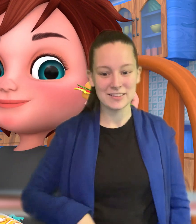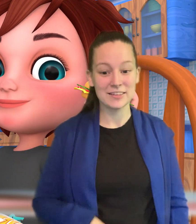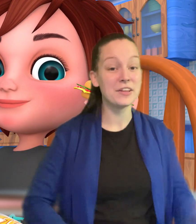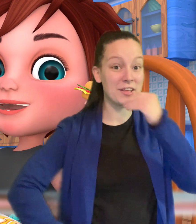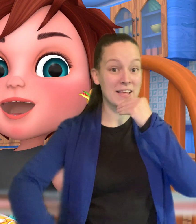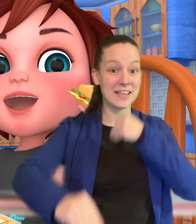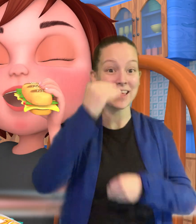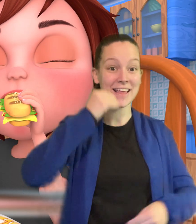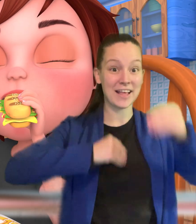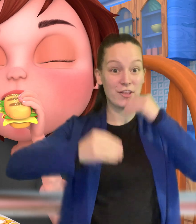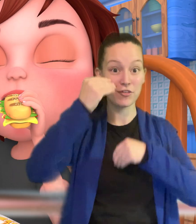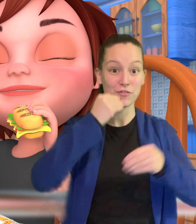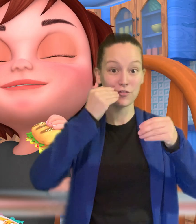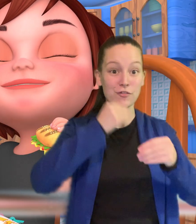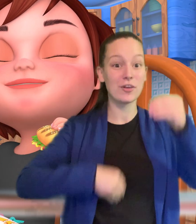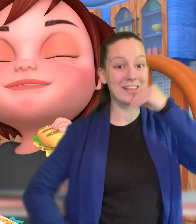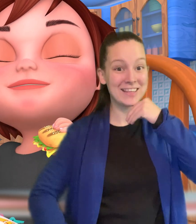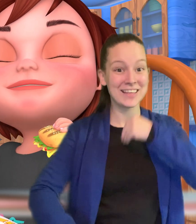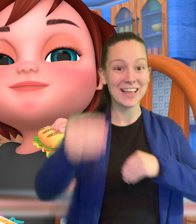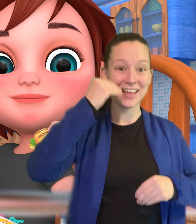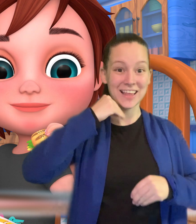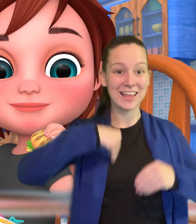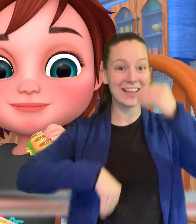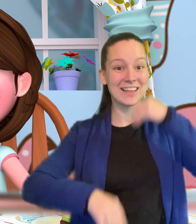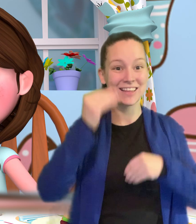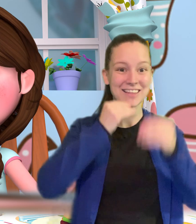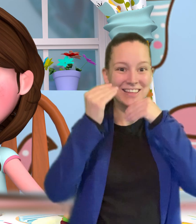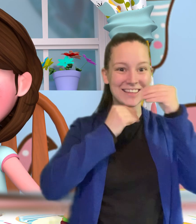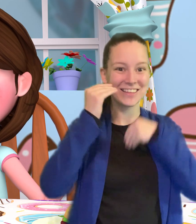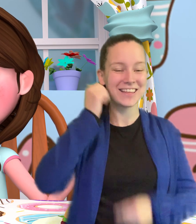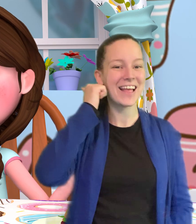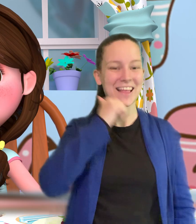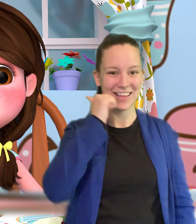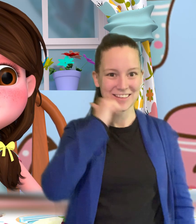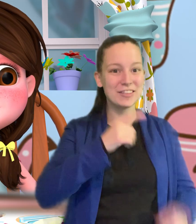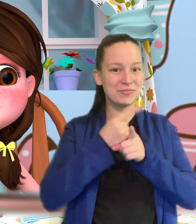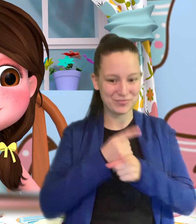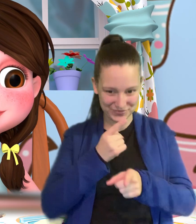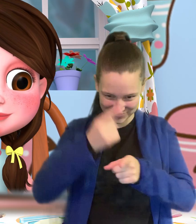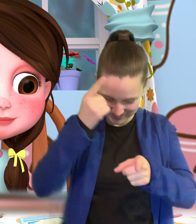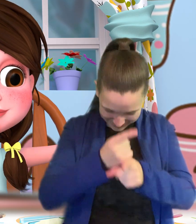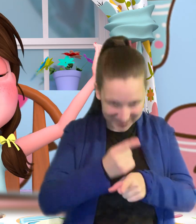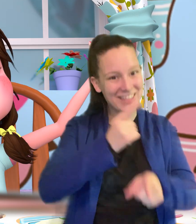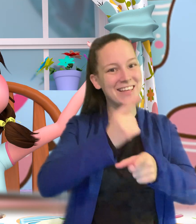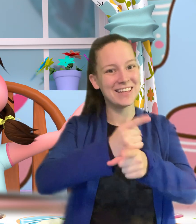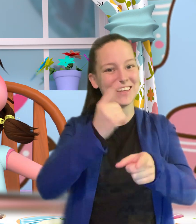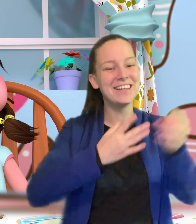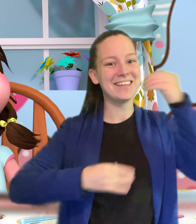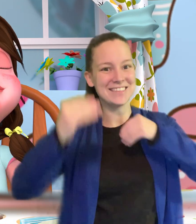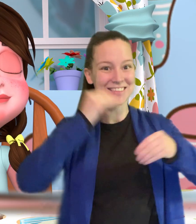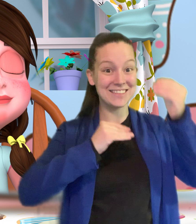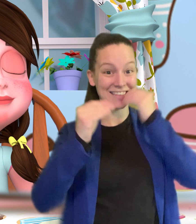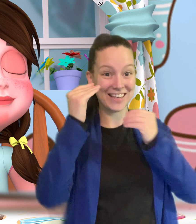Eat, eat, eat your food, eat it every day Properly, properly, properly,